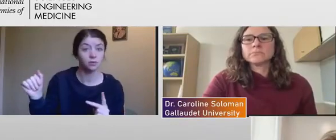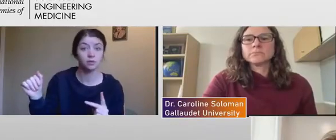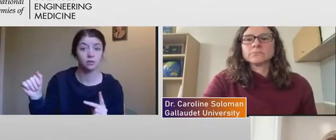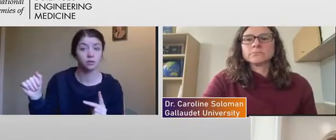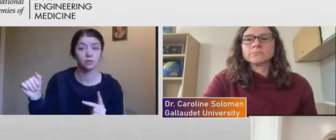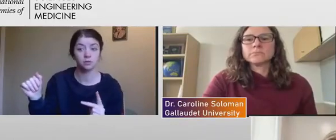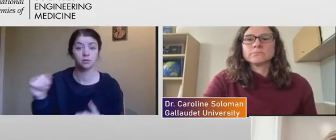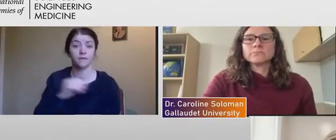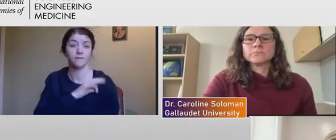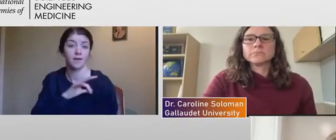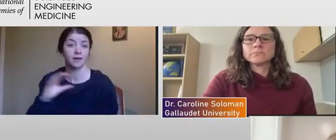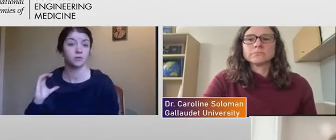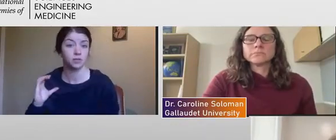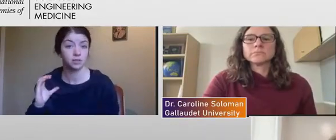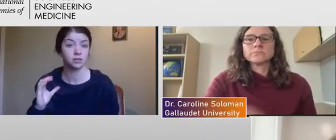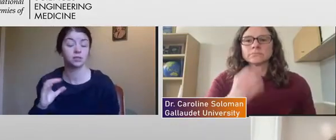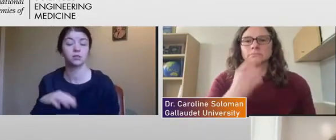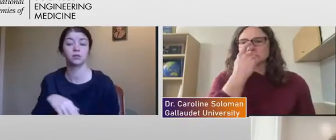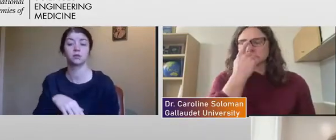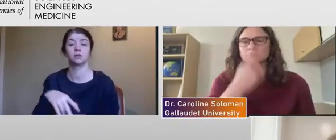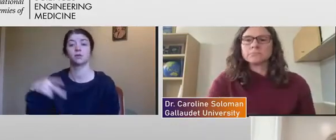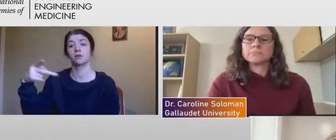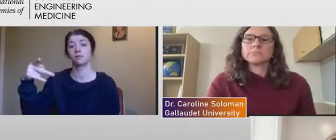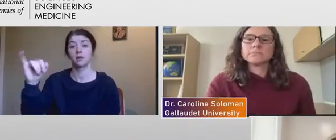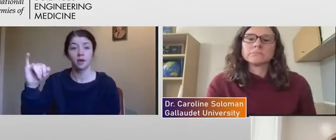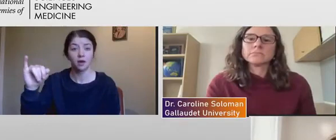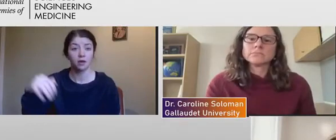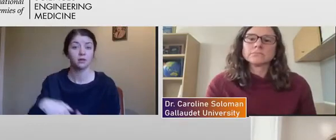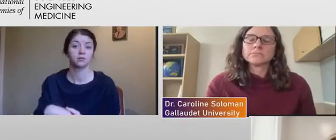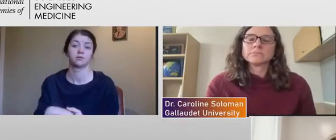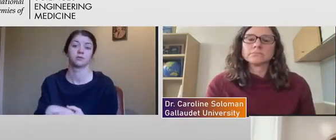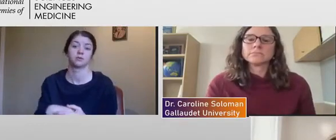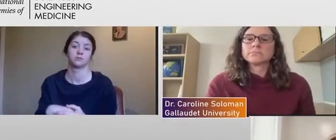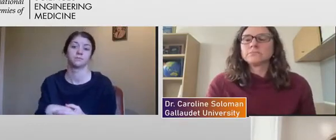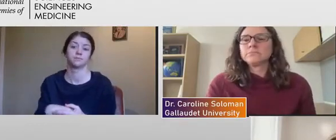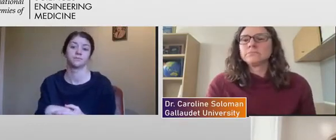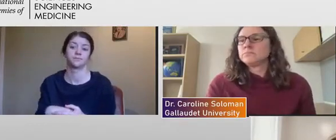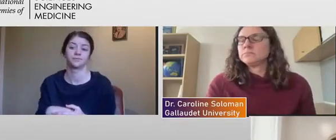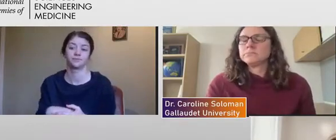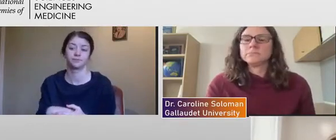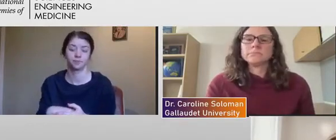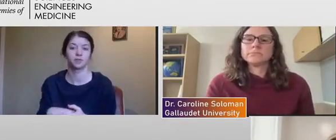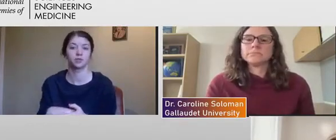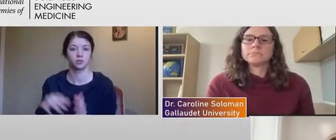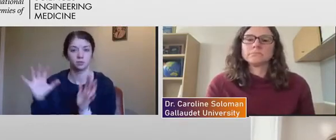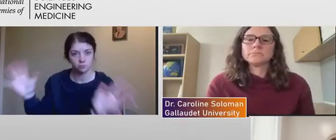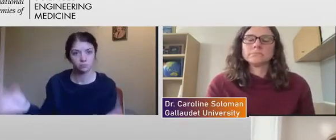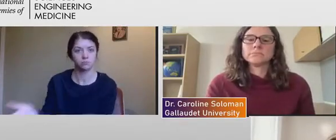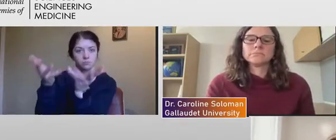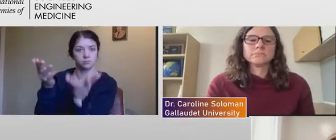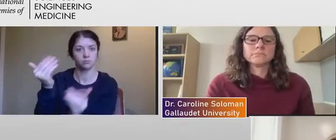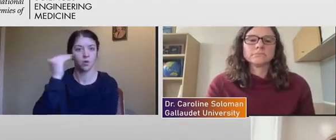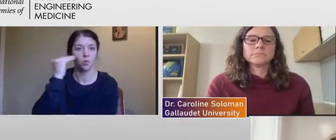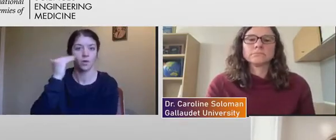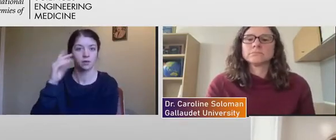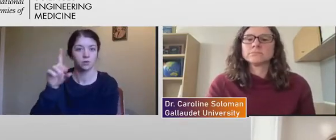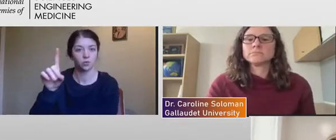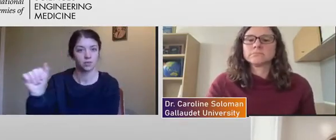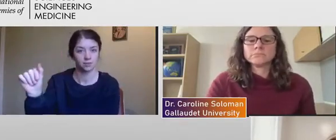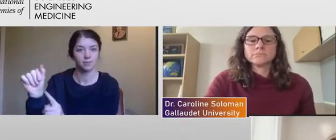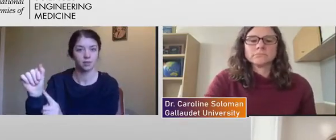and, um, you know, PIs, like bring awareness of, um, to disability